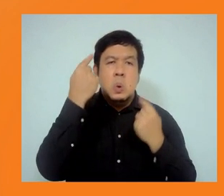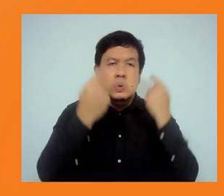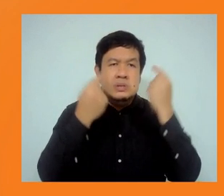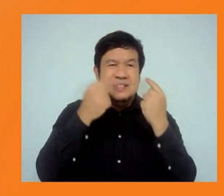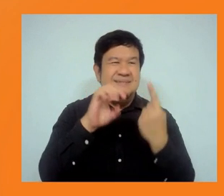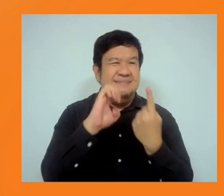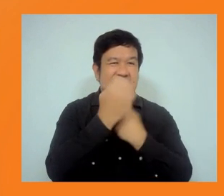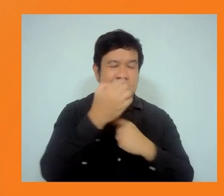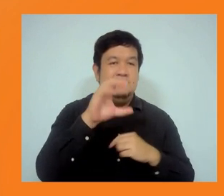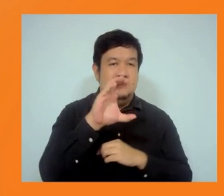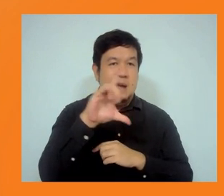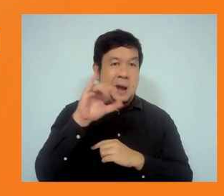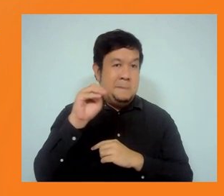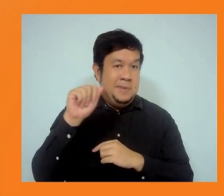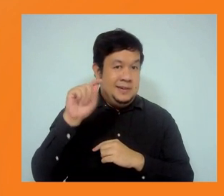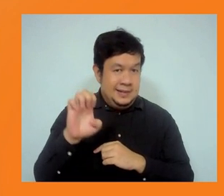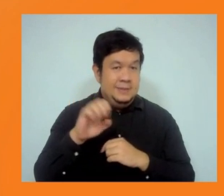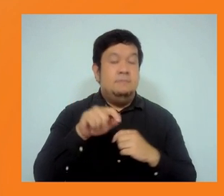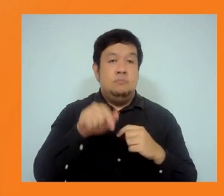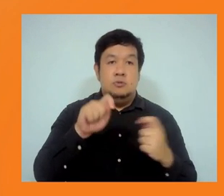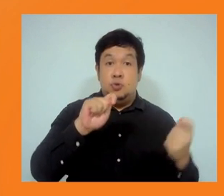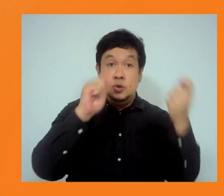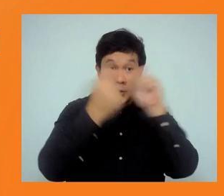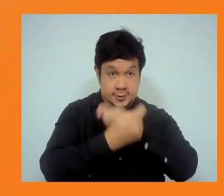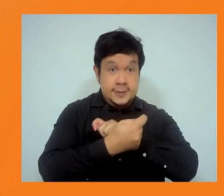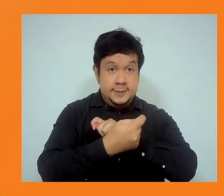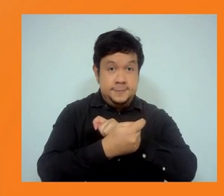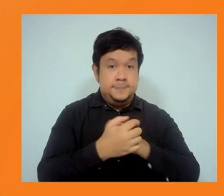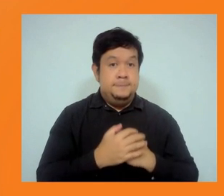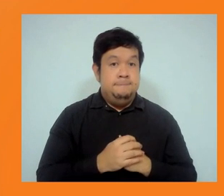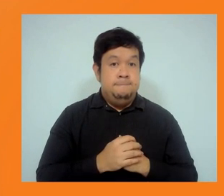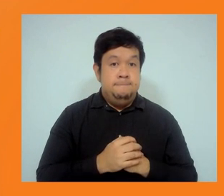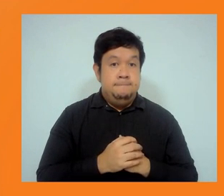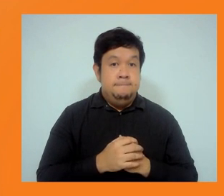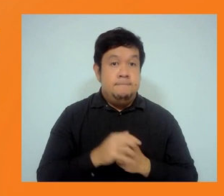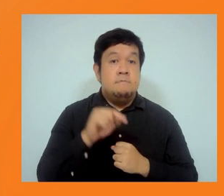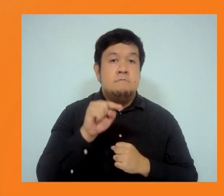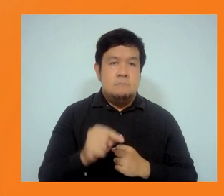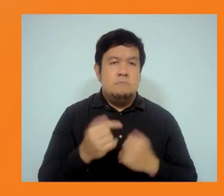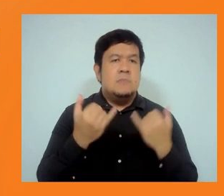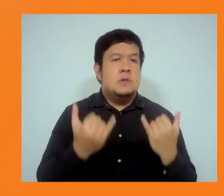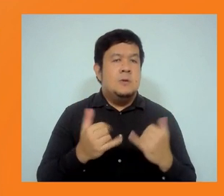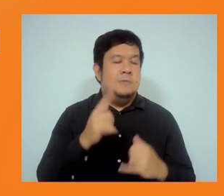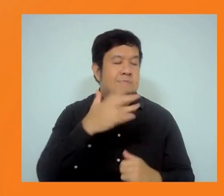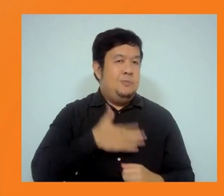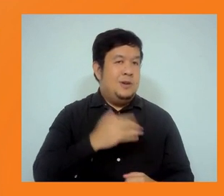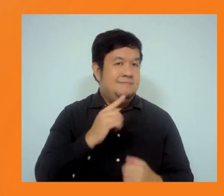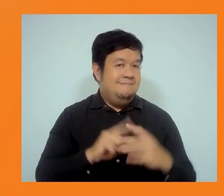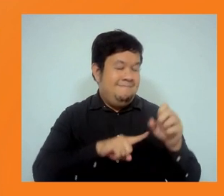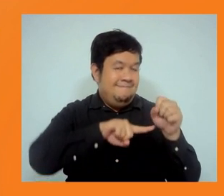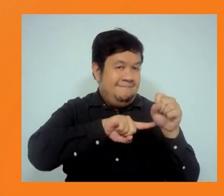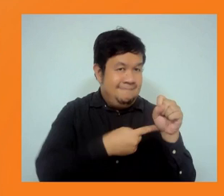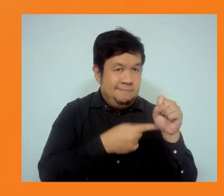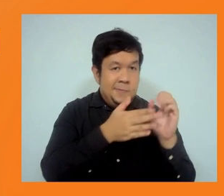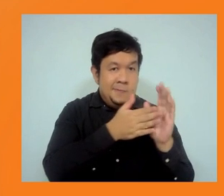But we will be including, as a starting point, provisions on the assessment and management of greenhouse gas